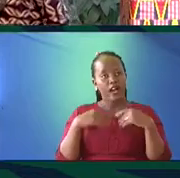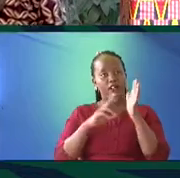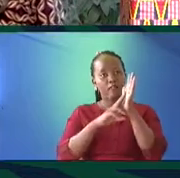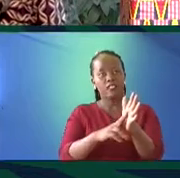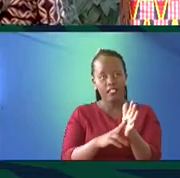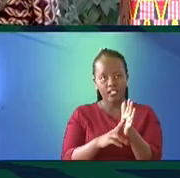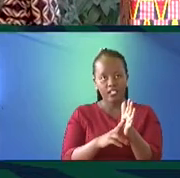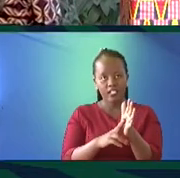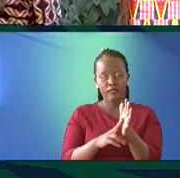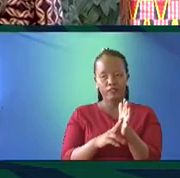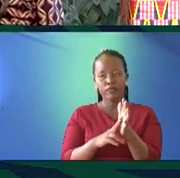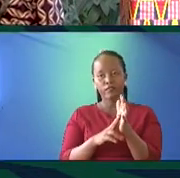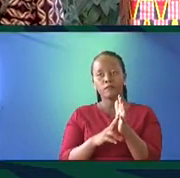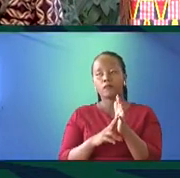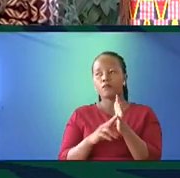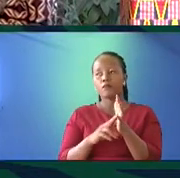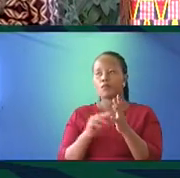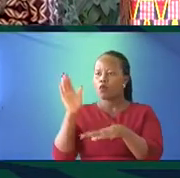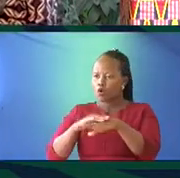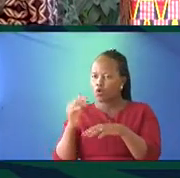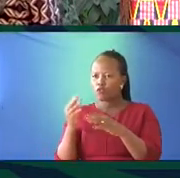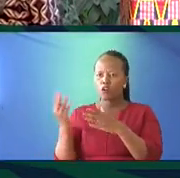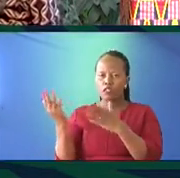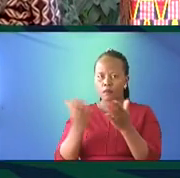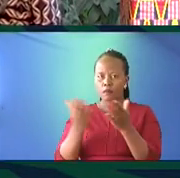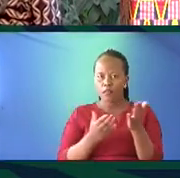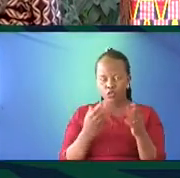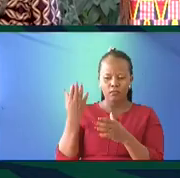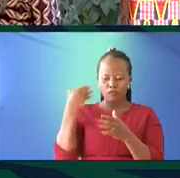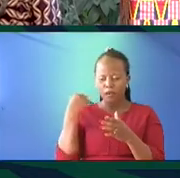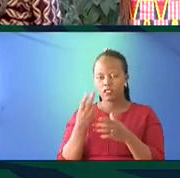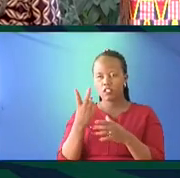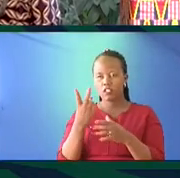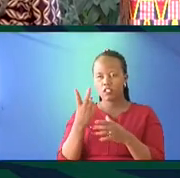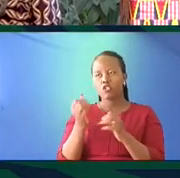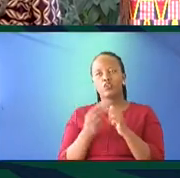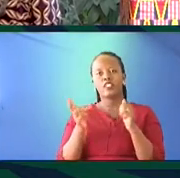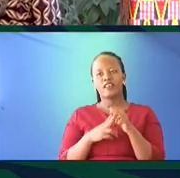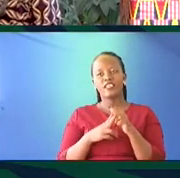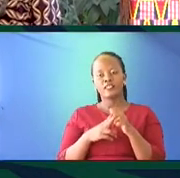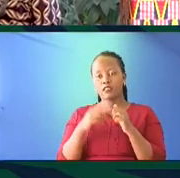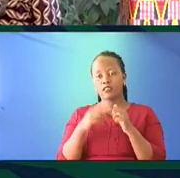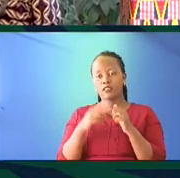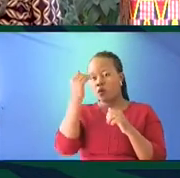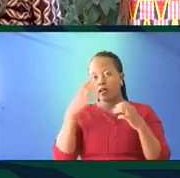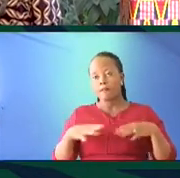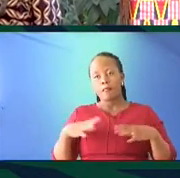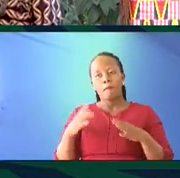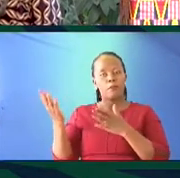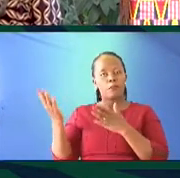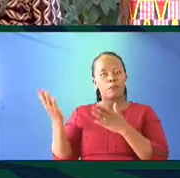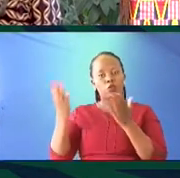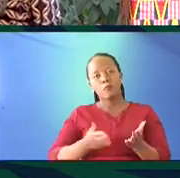of KICD here, called for submissions way back in 2017, 2018, for people to submit